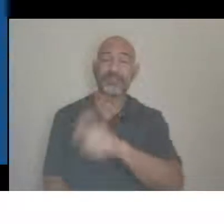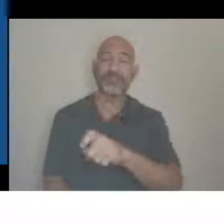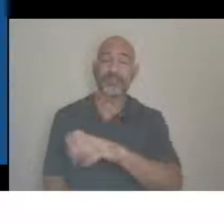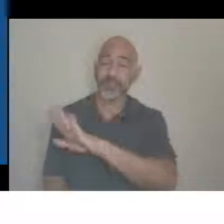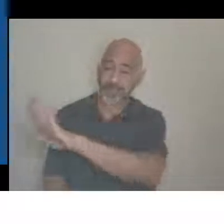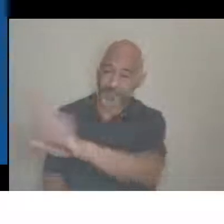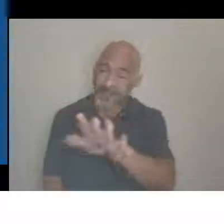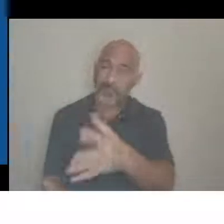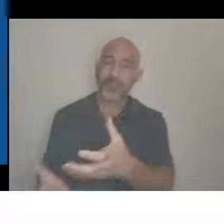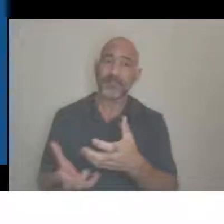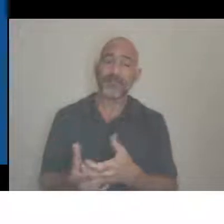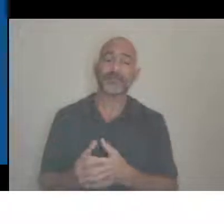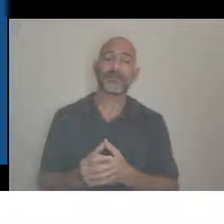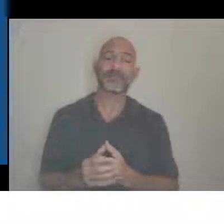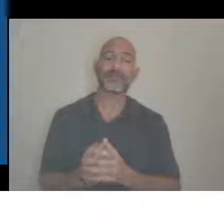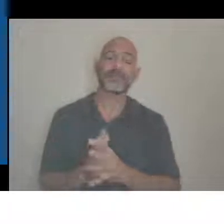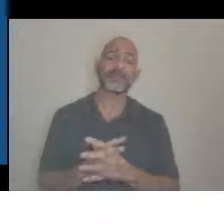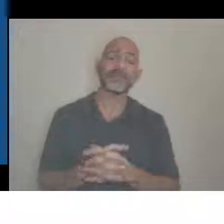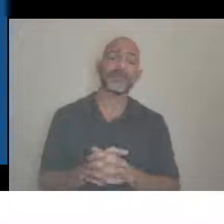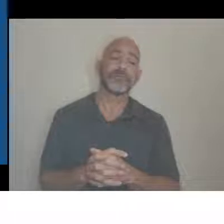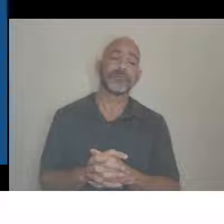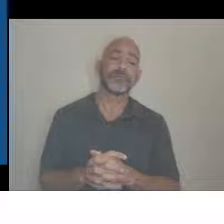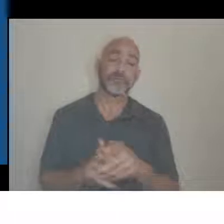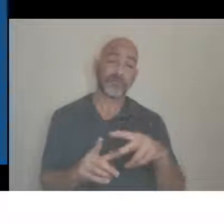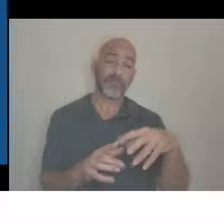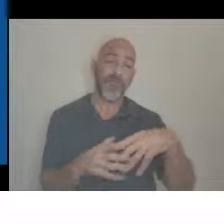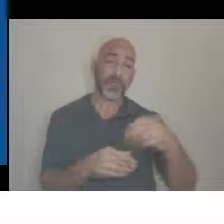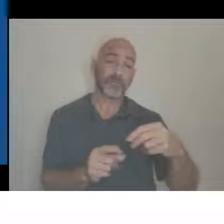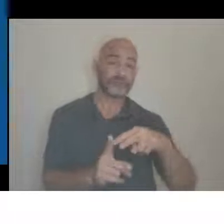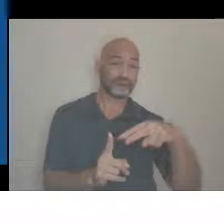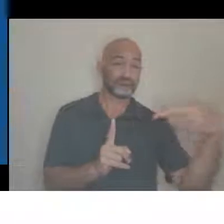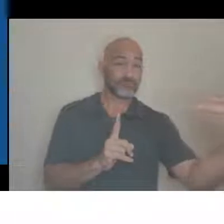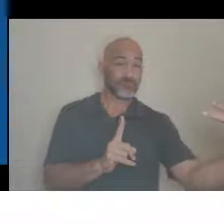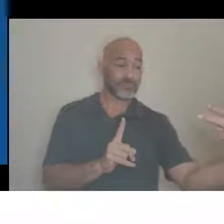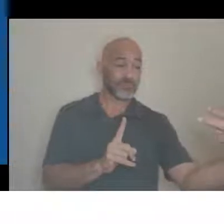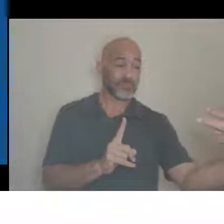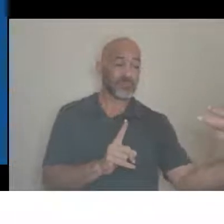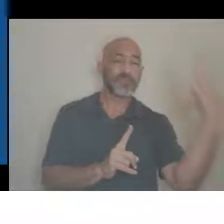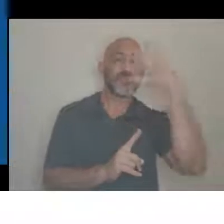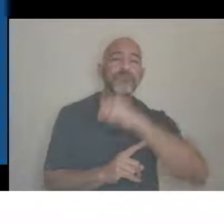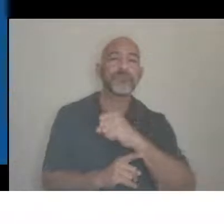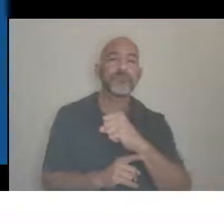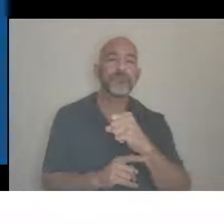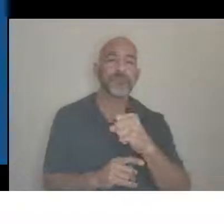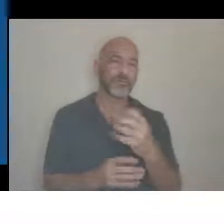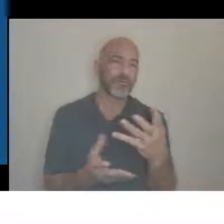that people may want that sort of cure or fix.